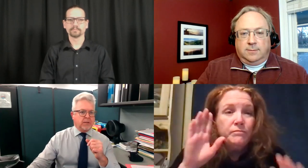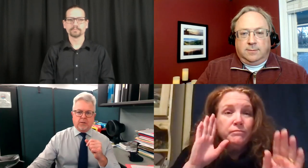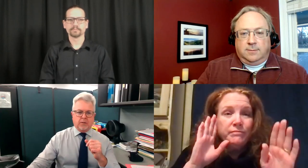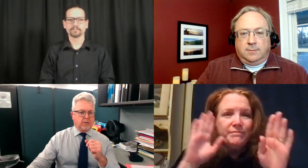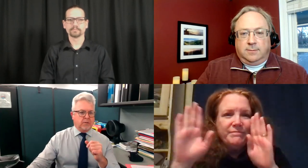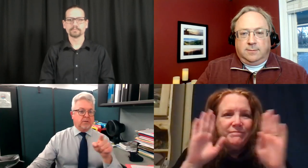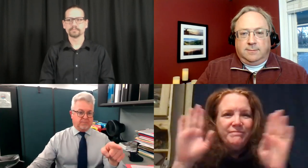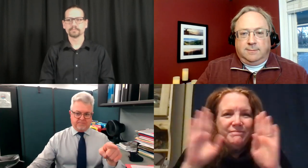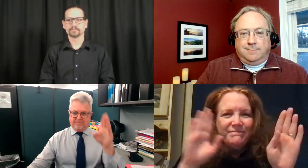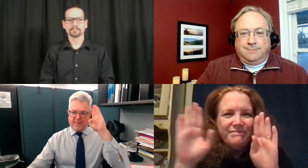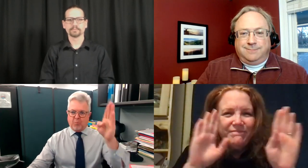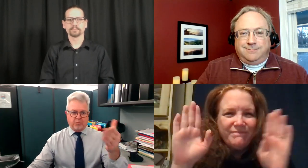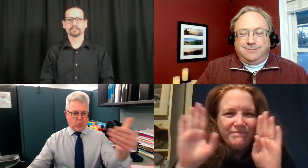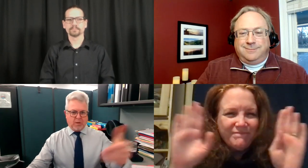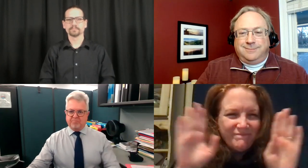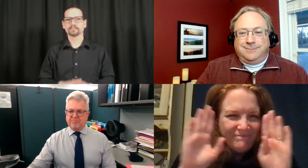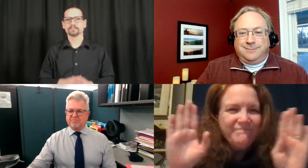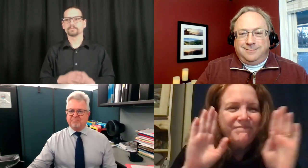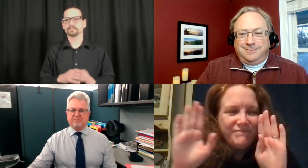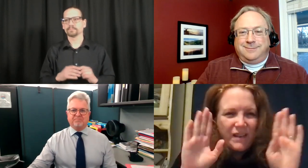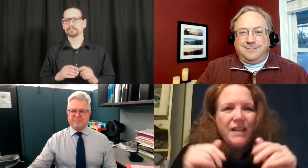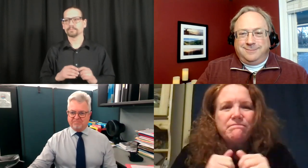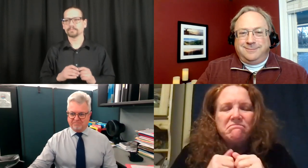Ah, there you are. Margaret's saying hello.